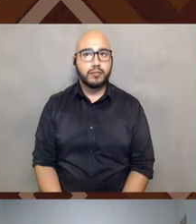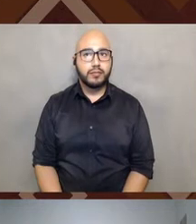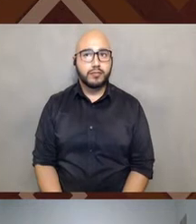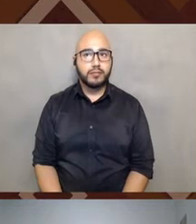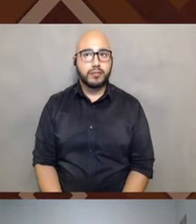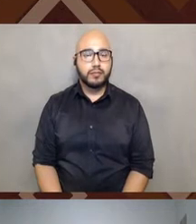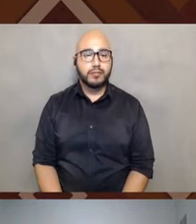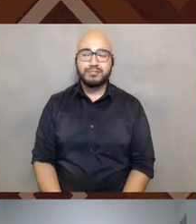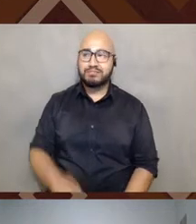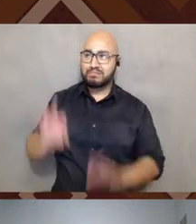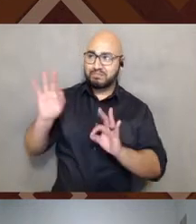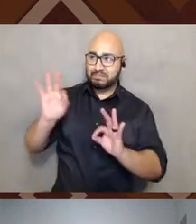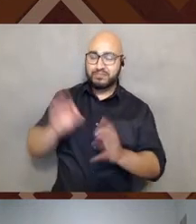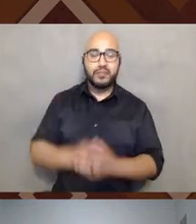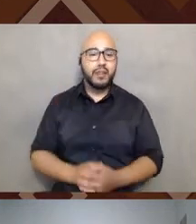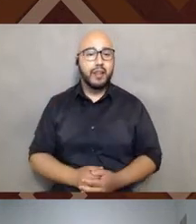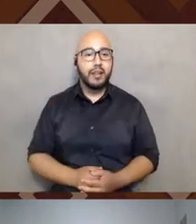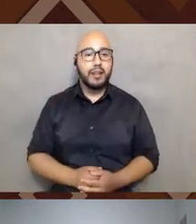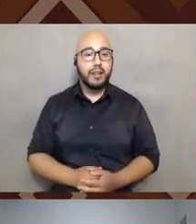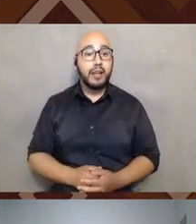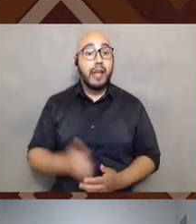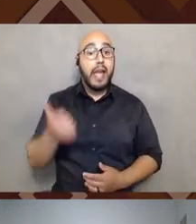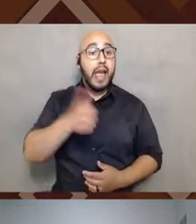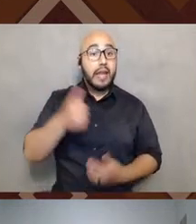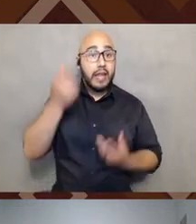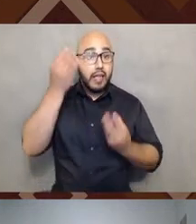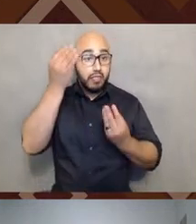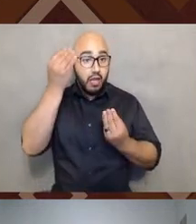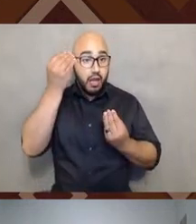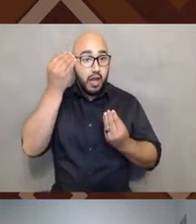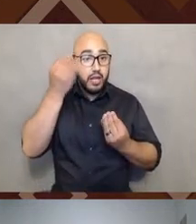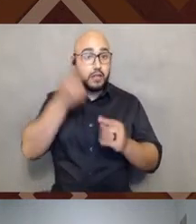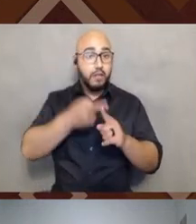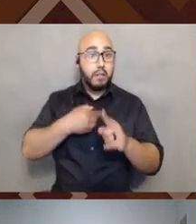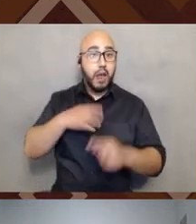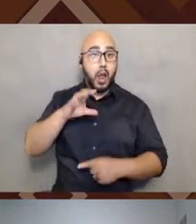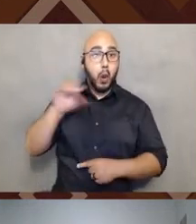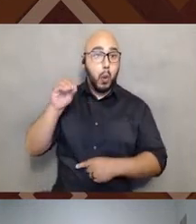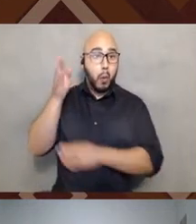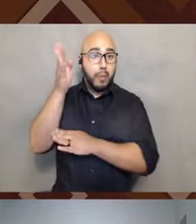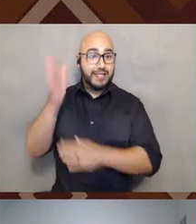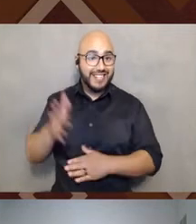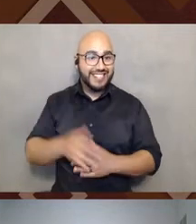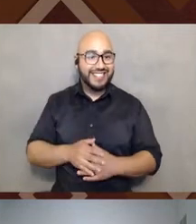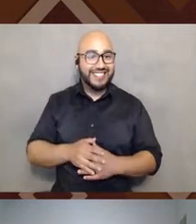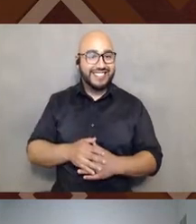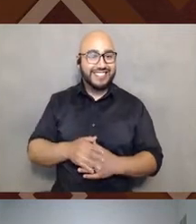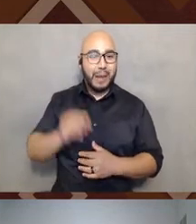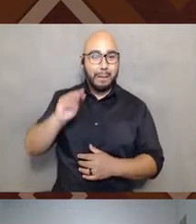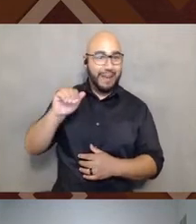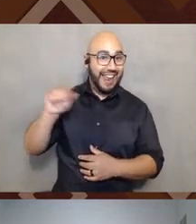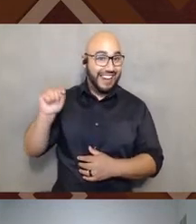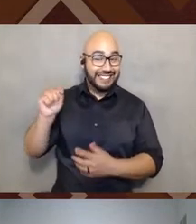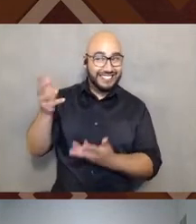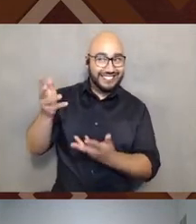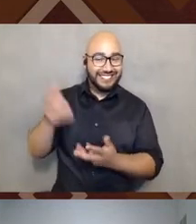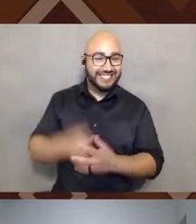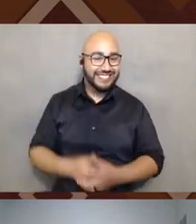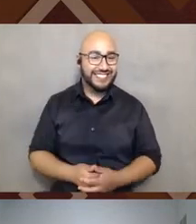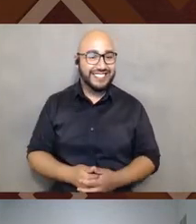Sounds good. Any thoughts from my co-presenter here since we, we can do that?